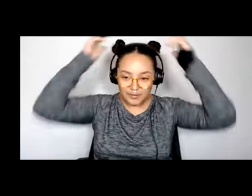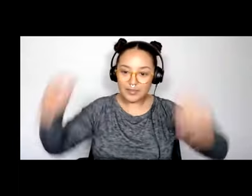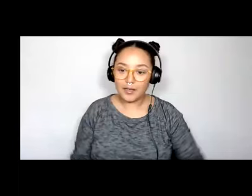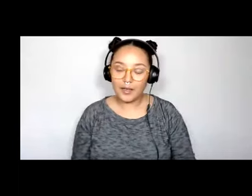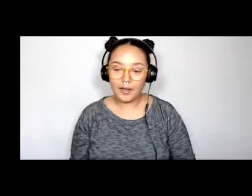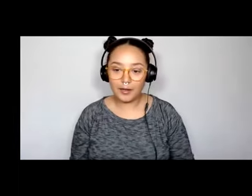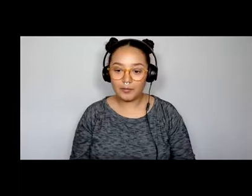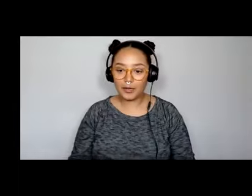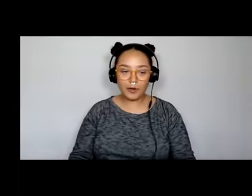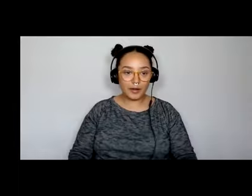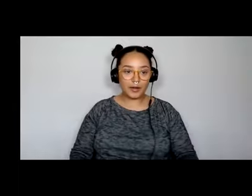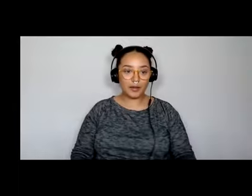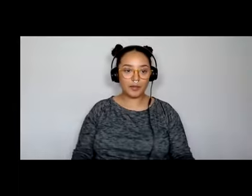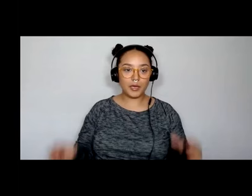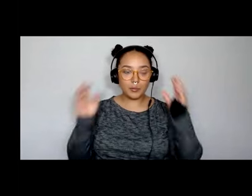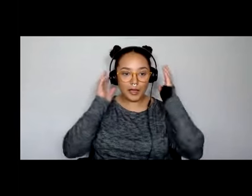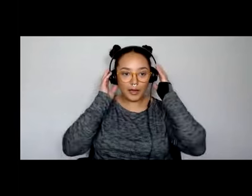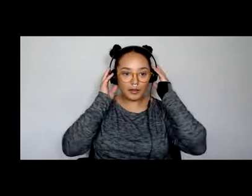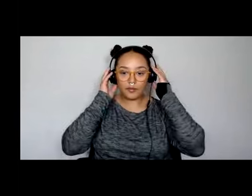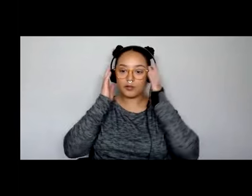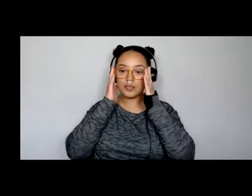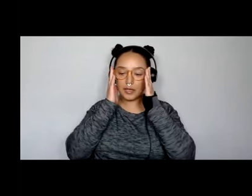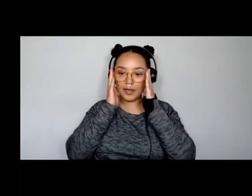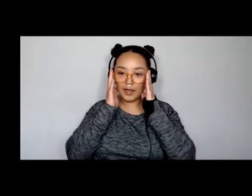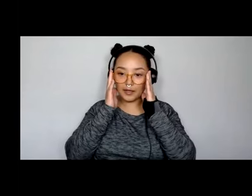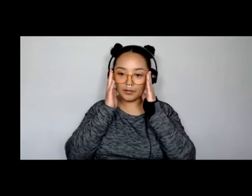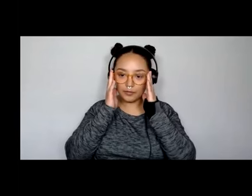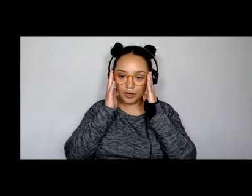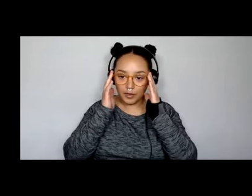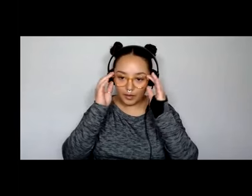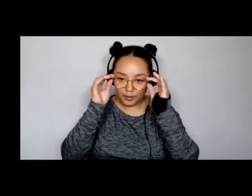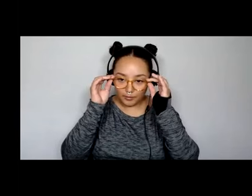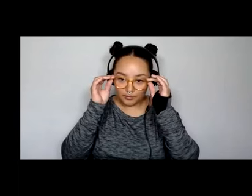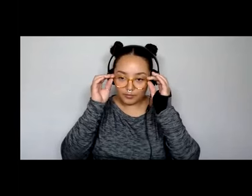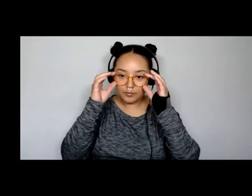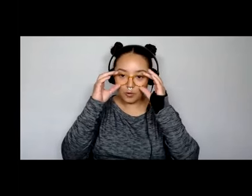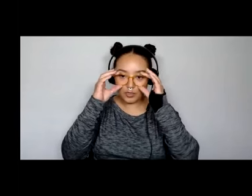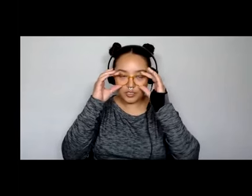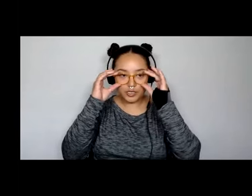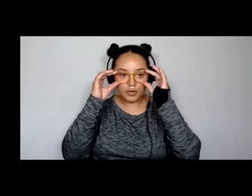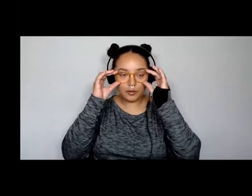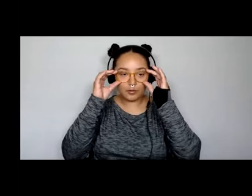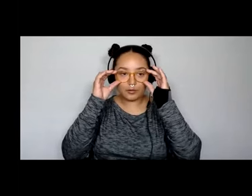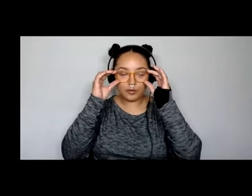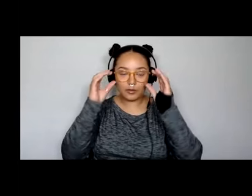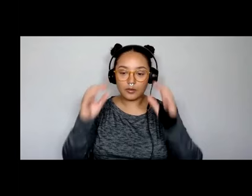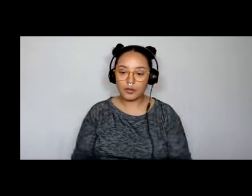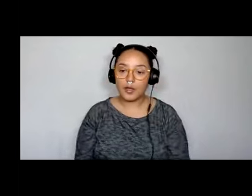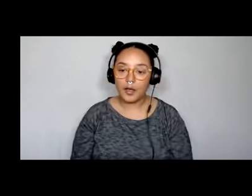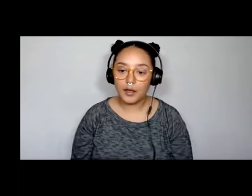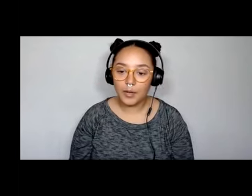buns. I'm wearing big black headphones. I have orangey-yellow